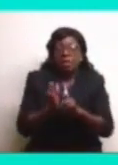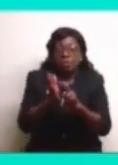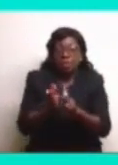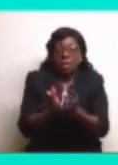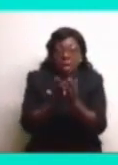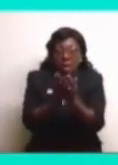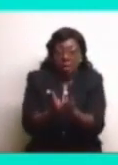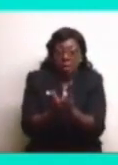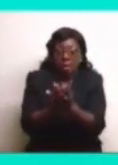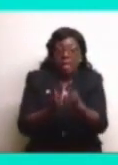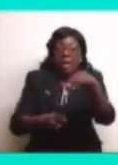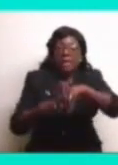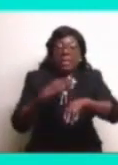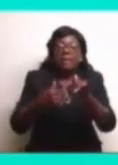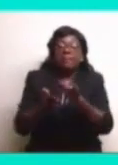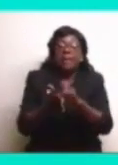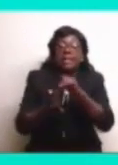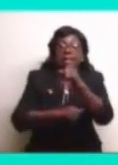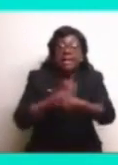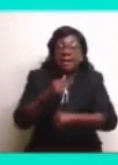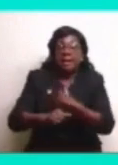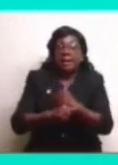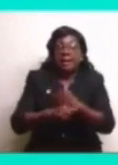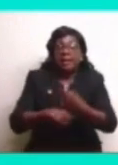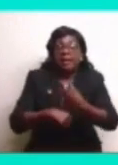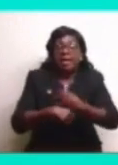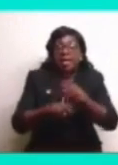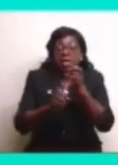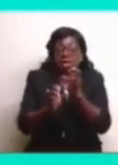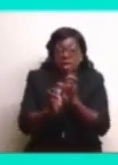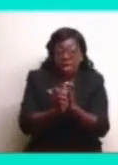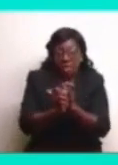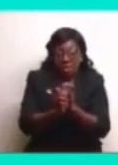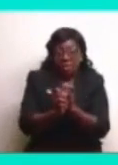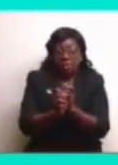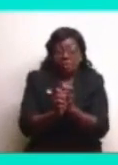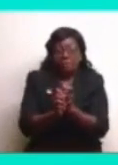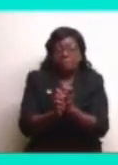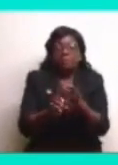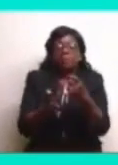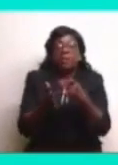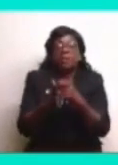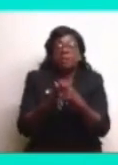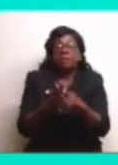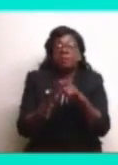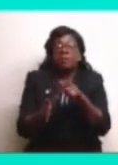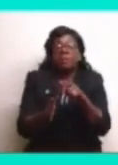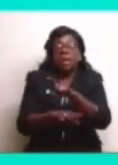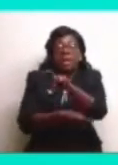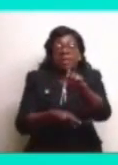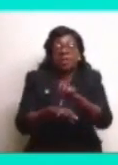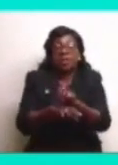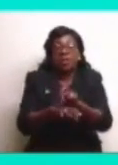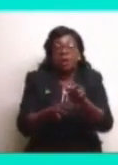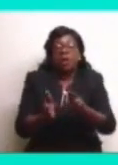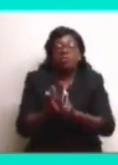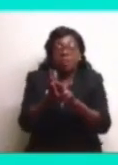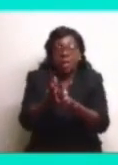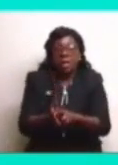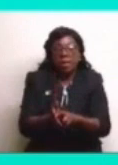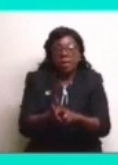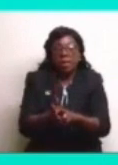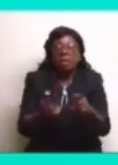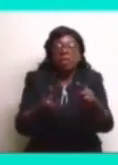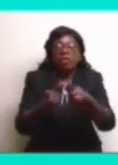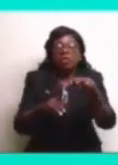year he actually changed the nomenclature from Exuma regatta to national regatta,